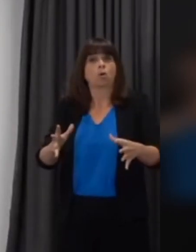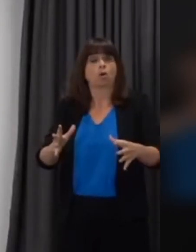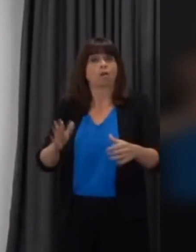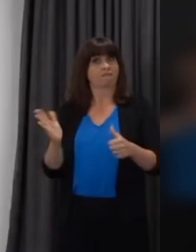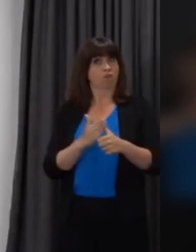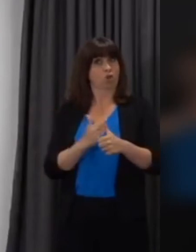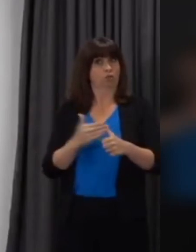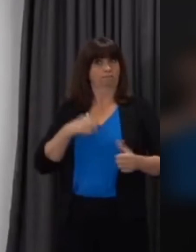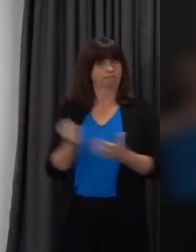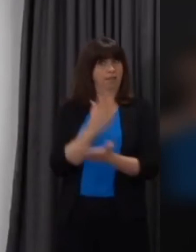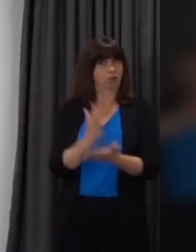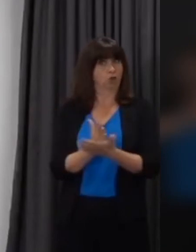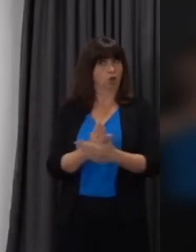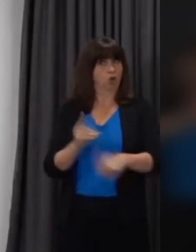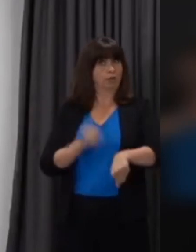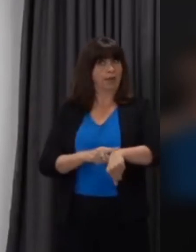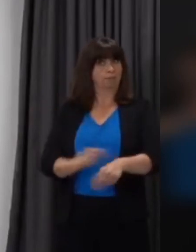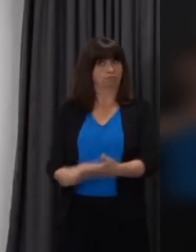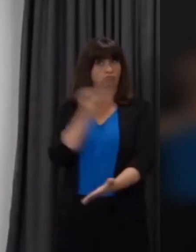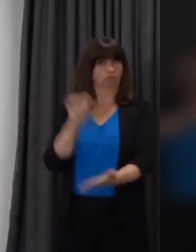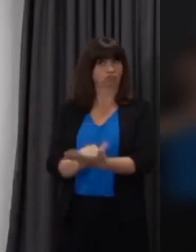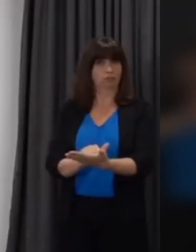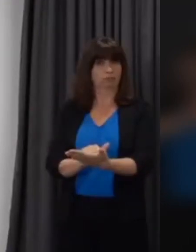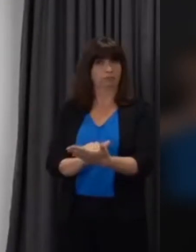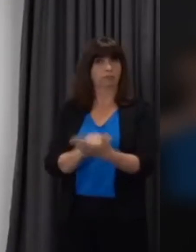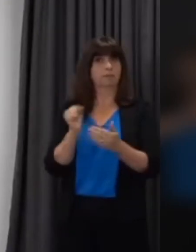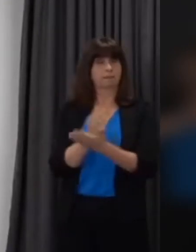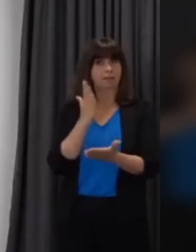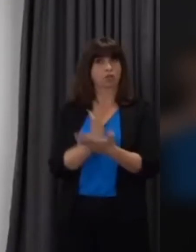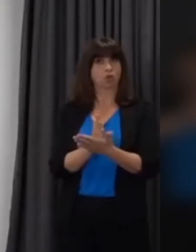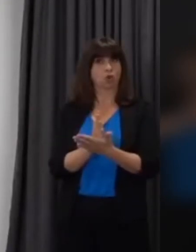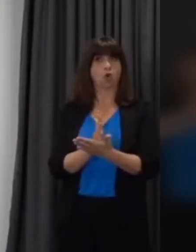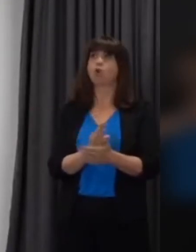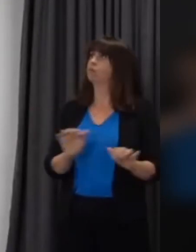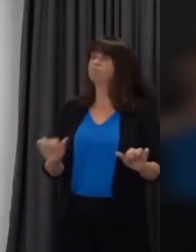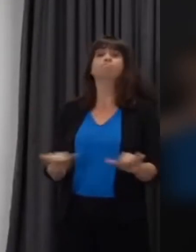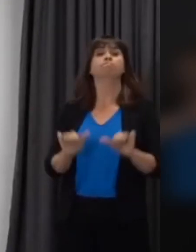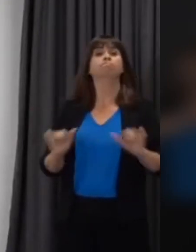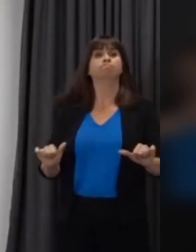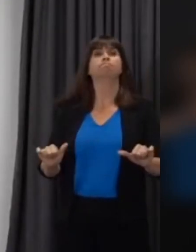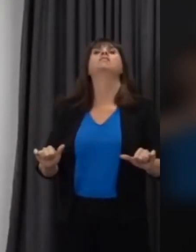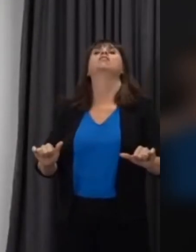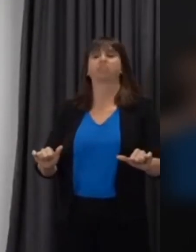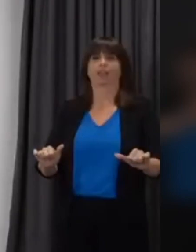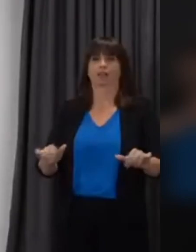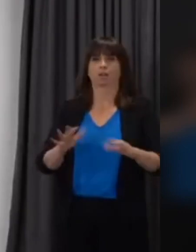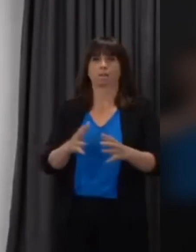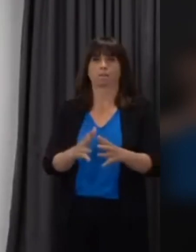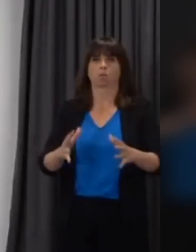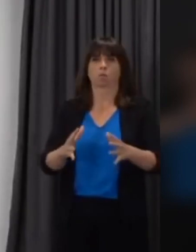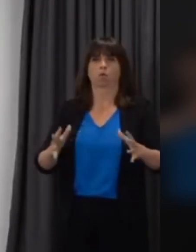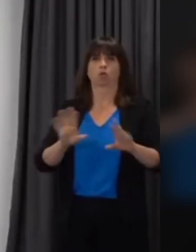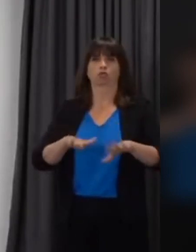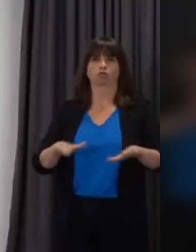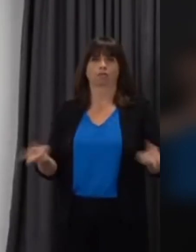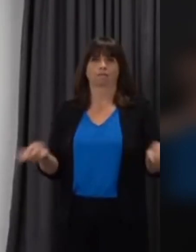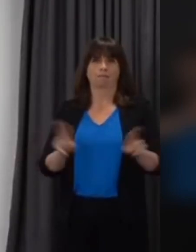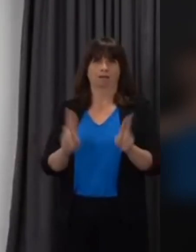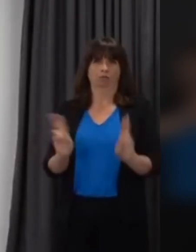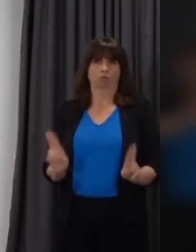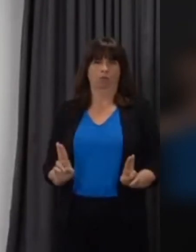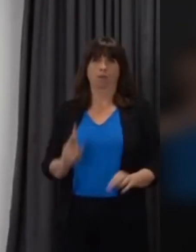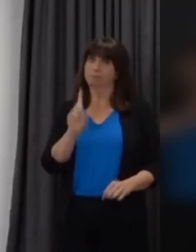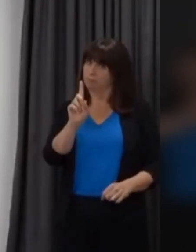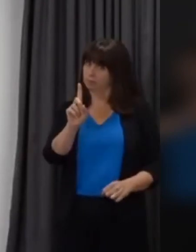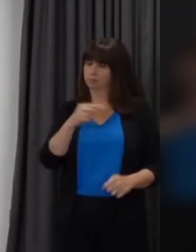assured it is the right time and it is the right thing to do. But let us be clear, we are facing huge